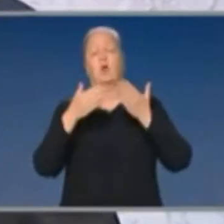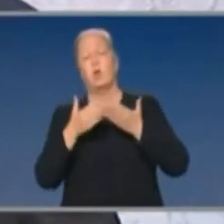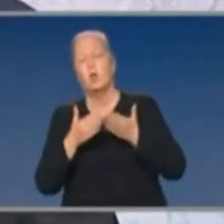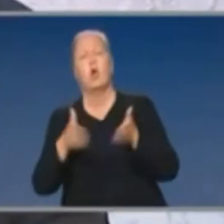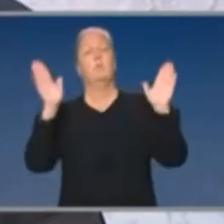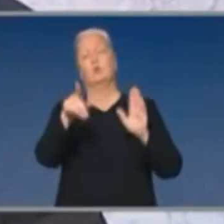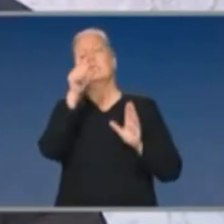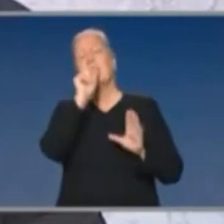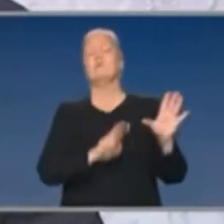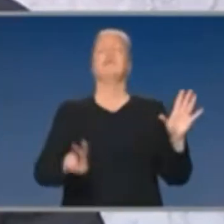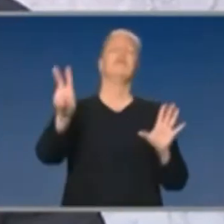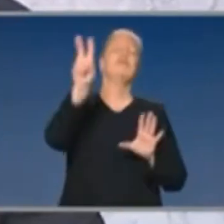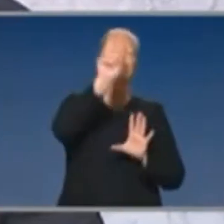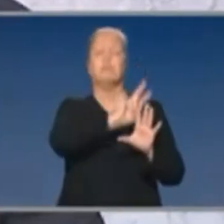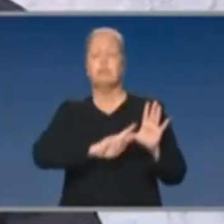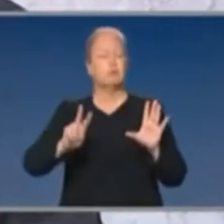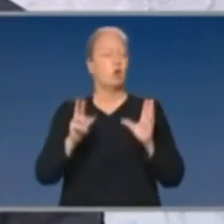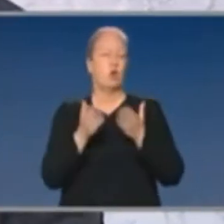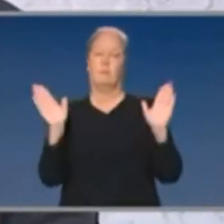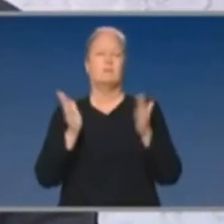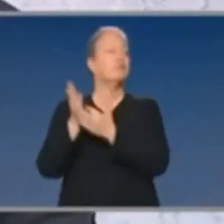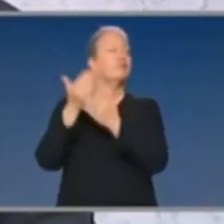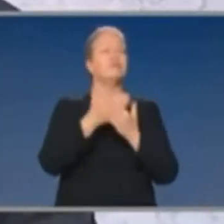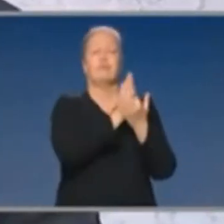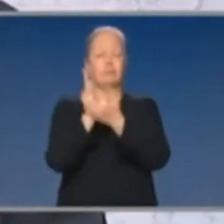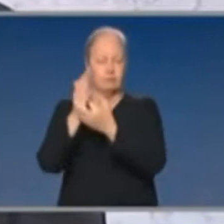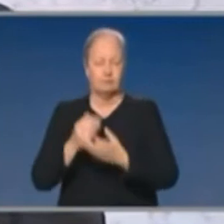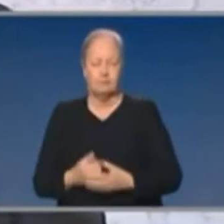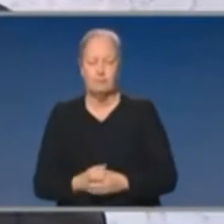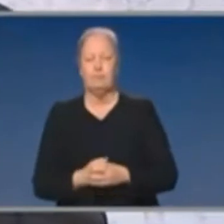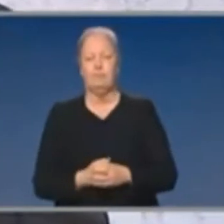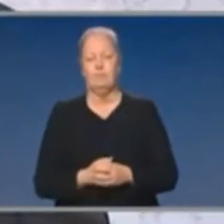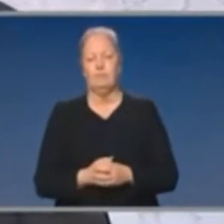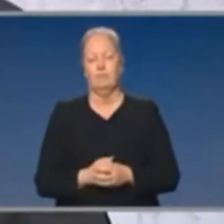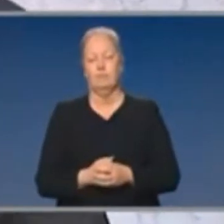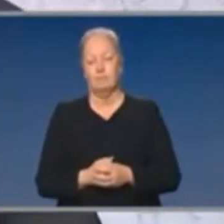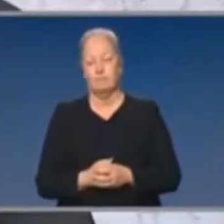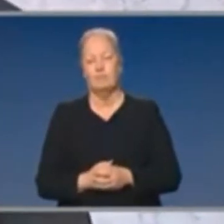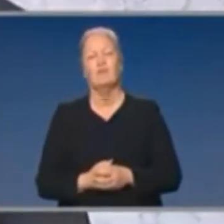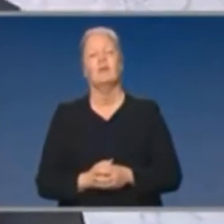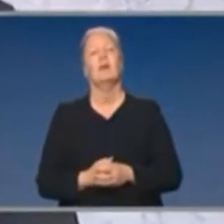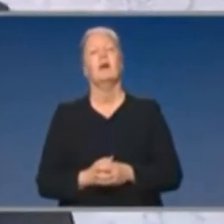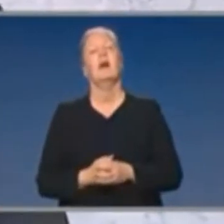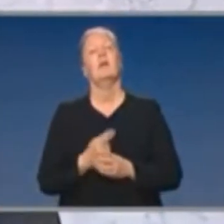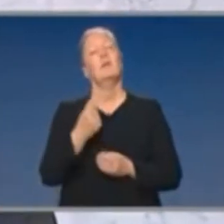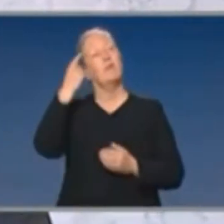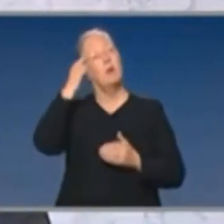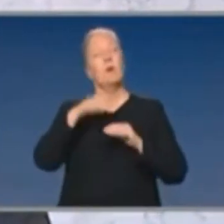To ensure though that we achieve that, it's not just about the rules for how you run cafes